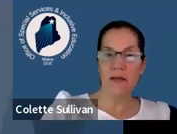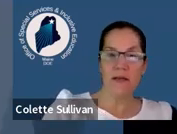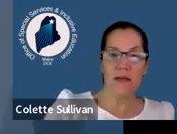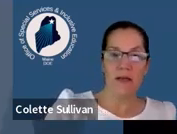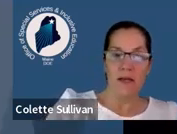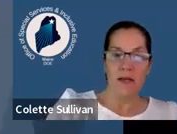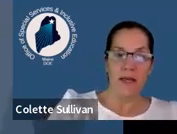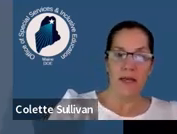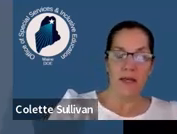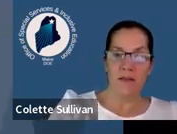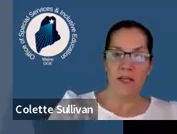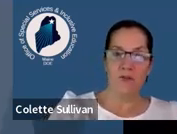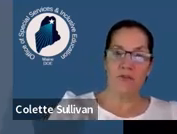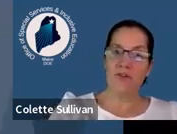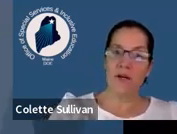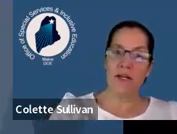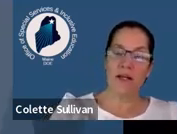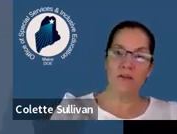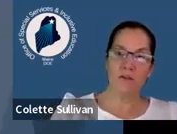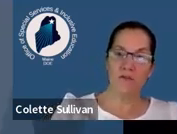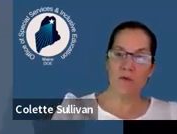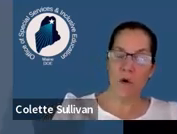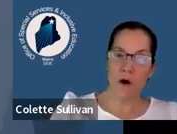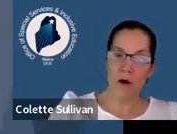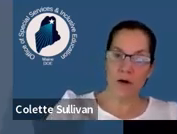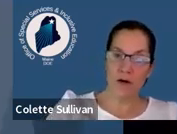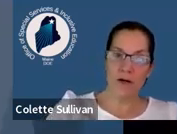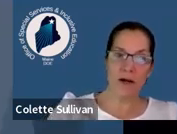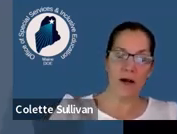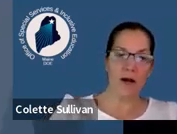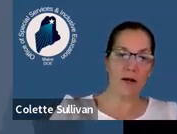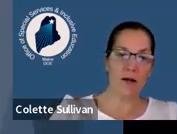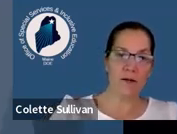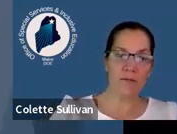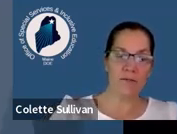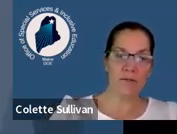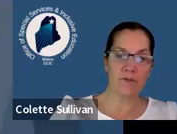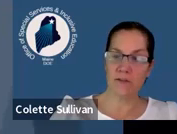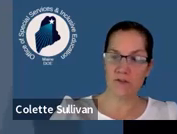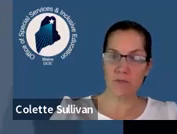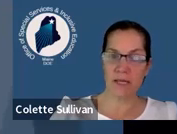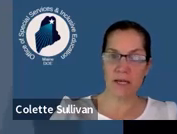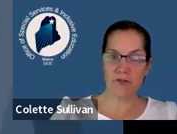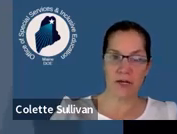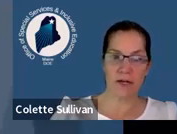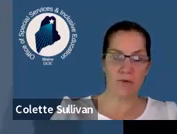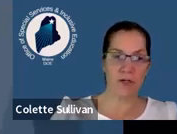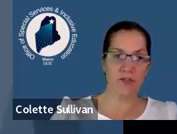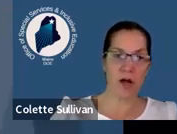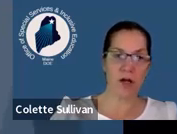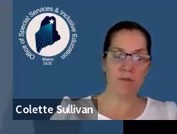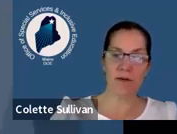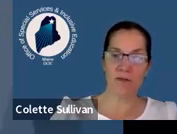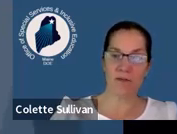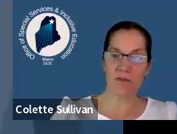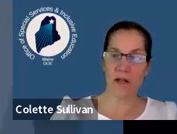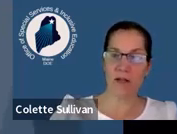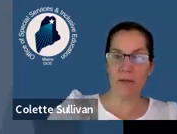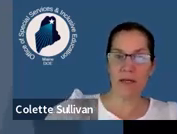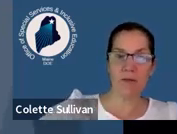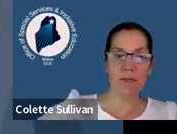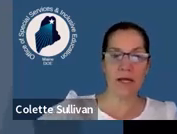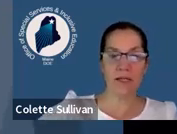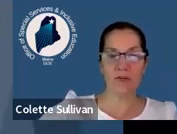that. And thank you for joining us for our transition plan training. We're going to talk about